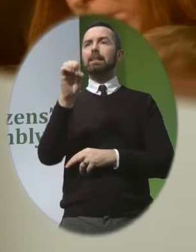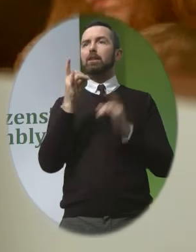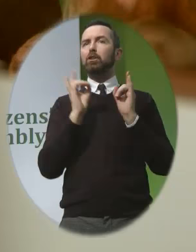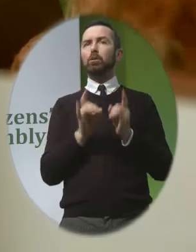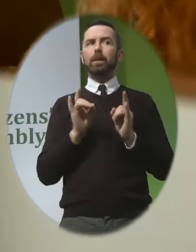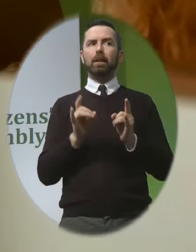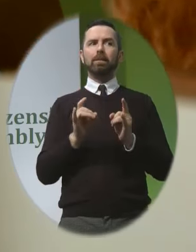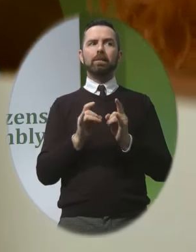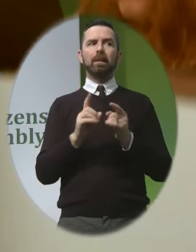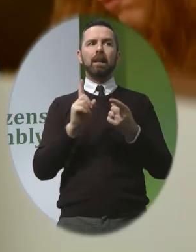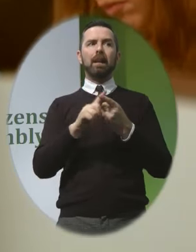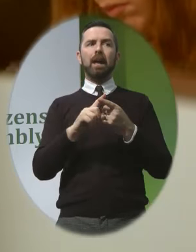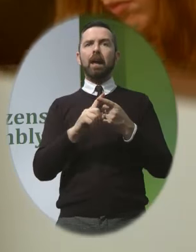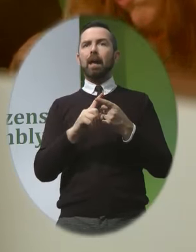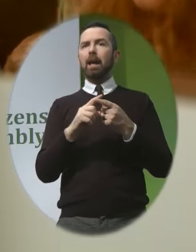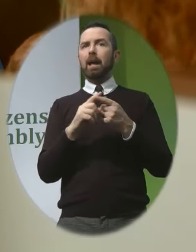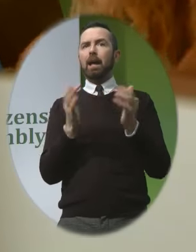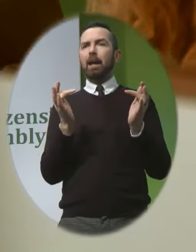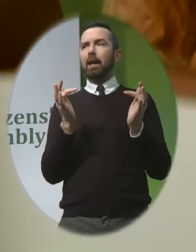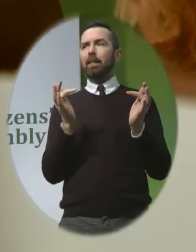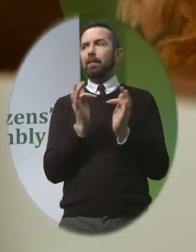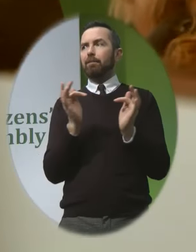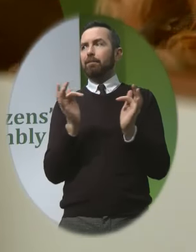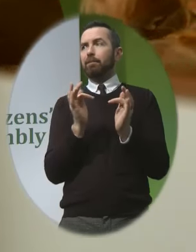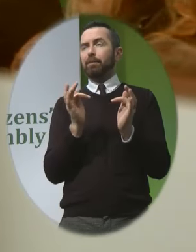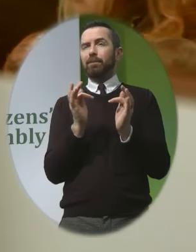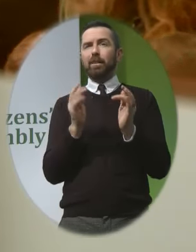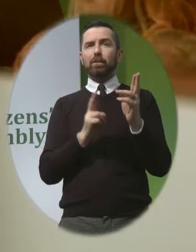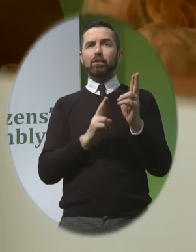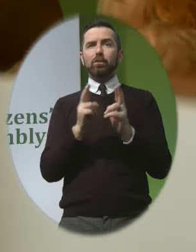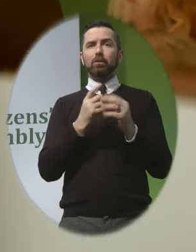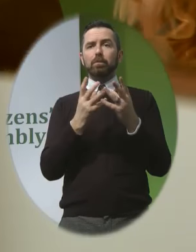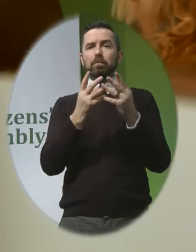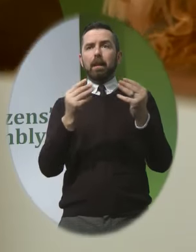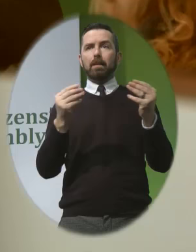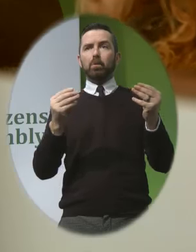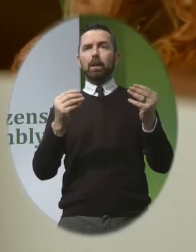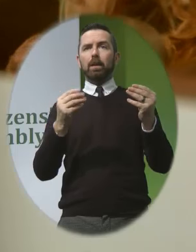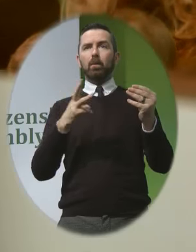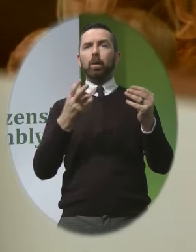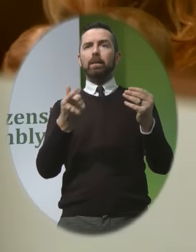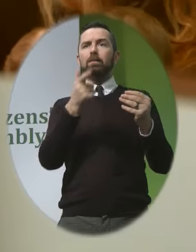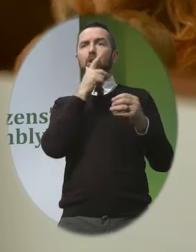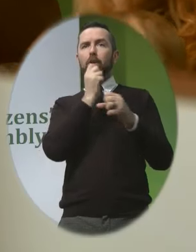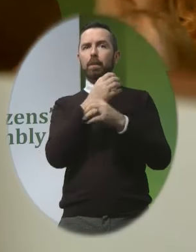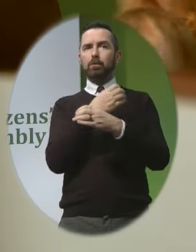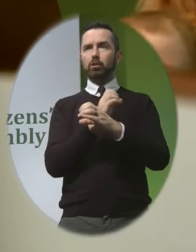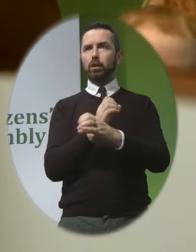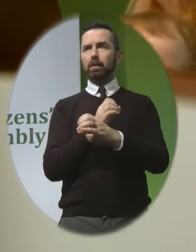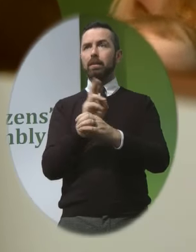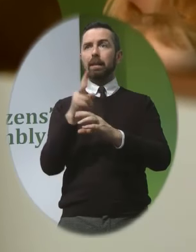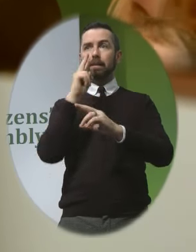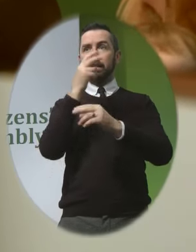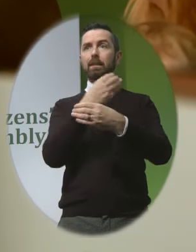just melt away when parents actually see a child Like the one within their womb with the same condition When they can see that So